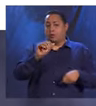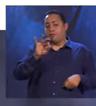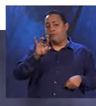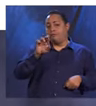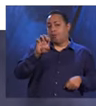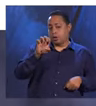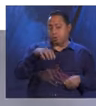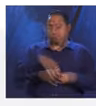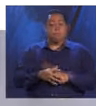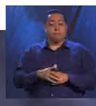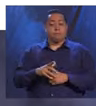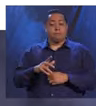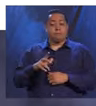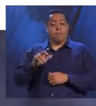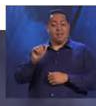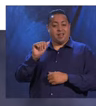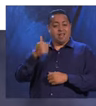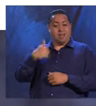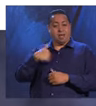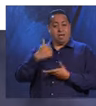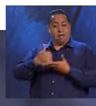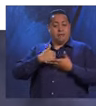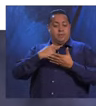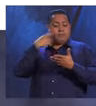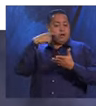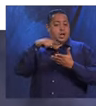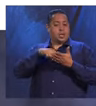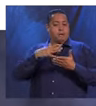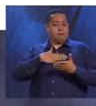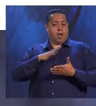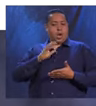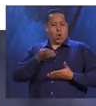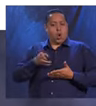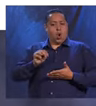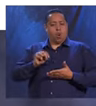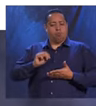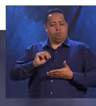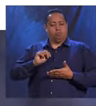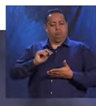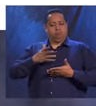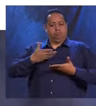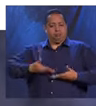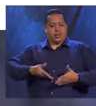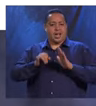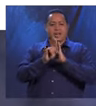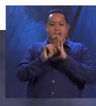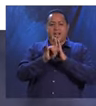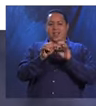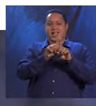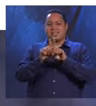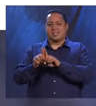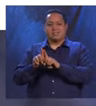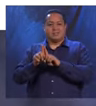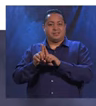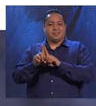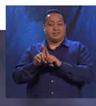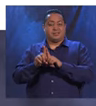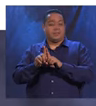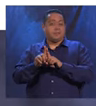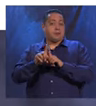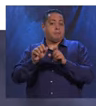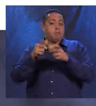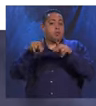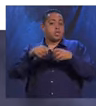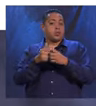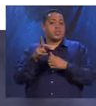and that's really important. The ADA has also really helped me recognize my own agency as a person with a disability. It's really informed